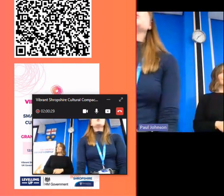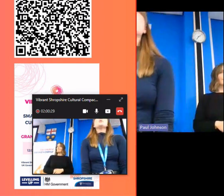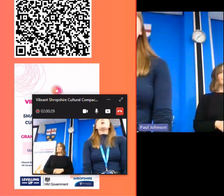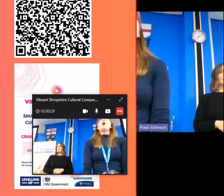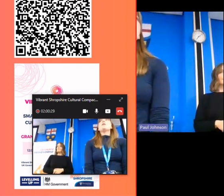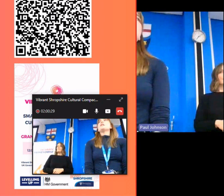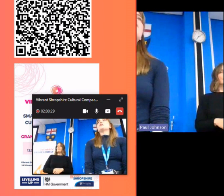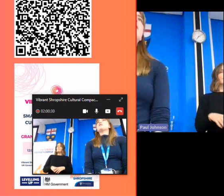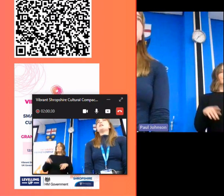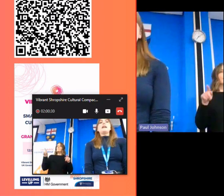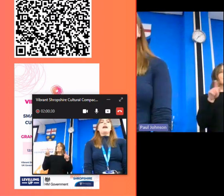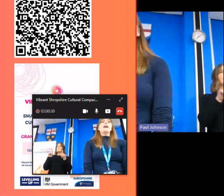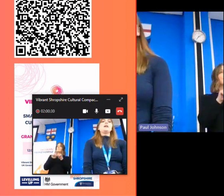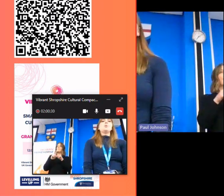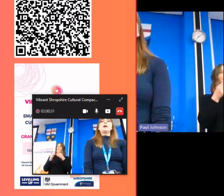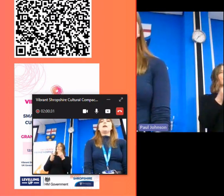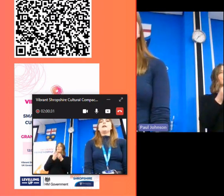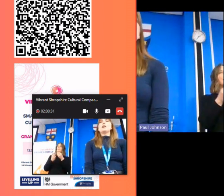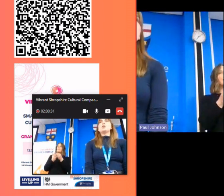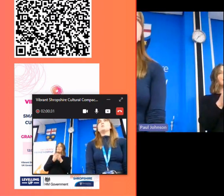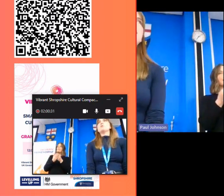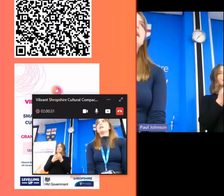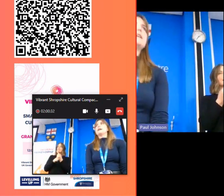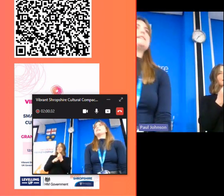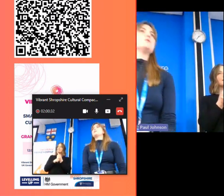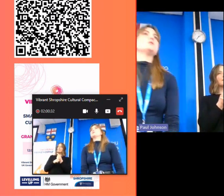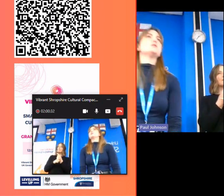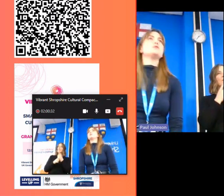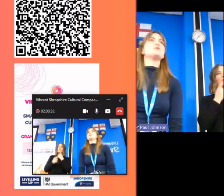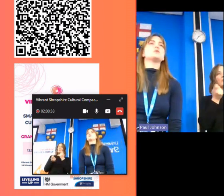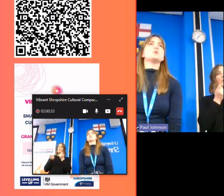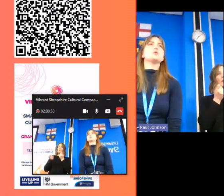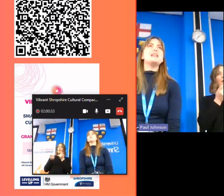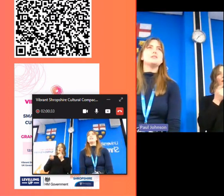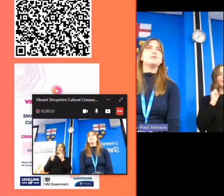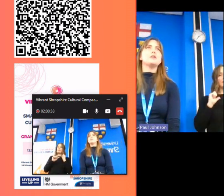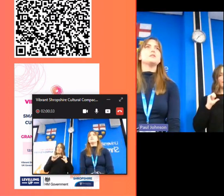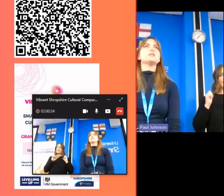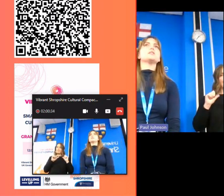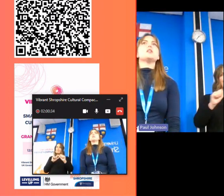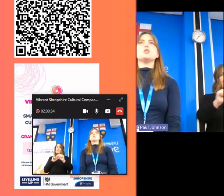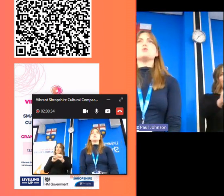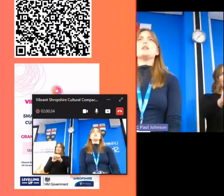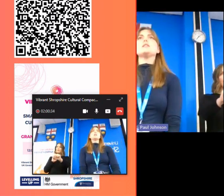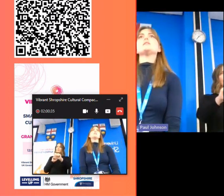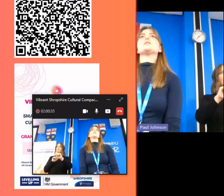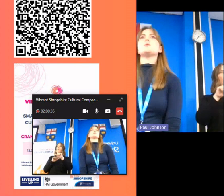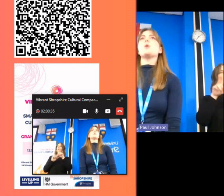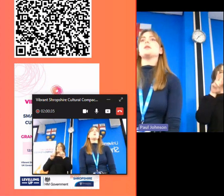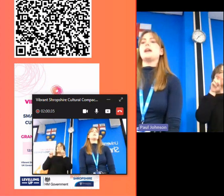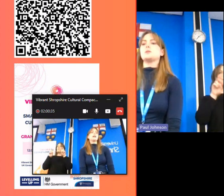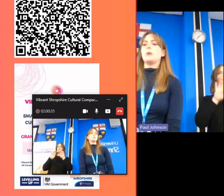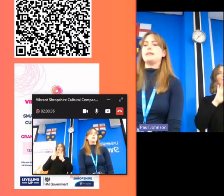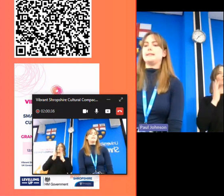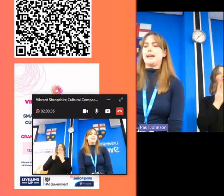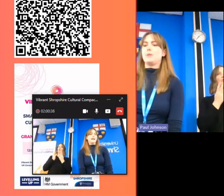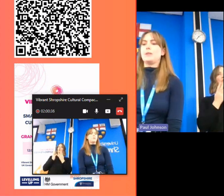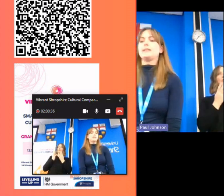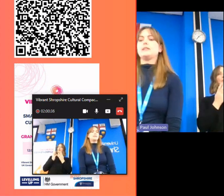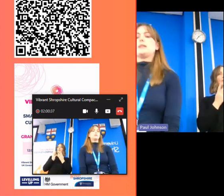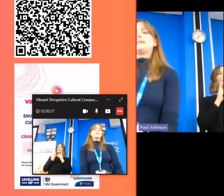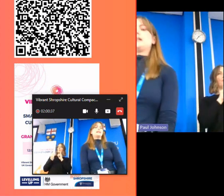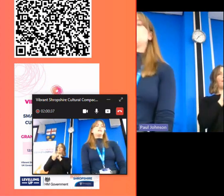so also on the funding we're going to be running a series of sort of meet the funder surgeries so we've got one next